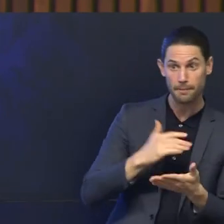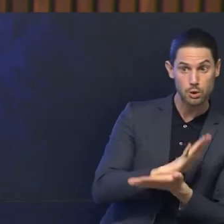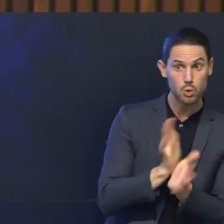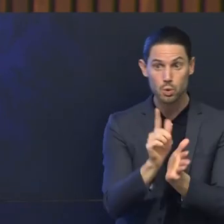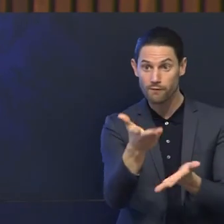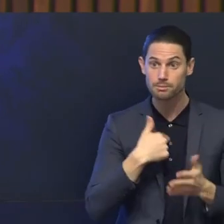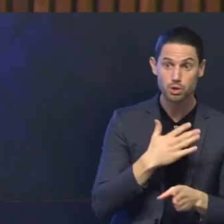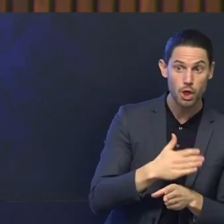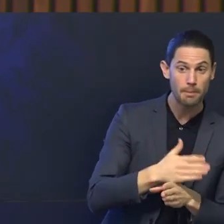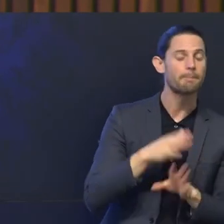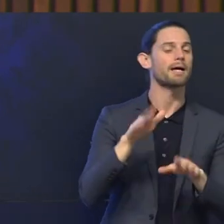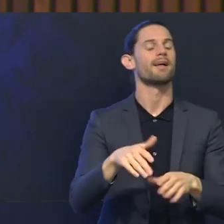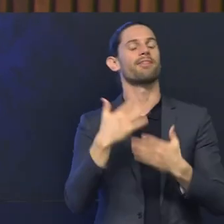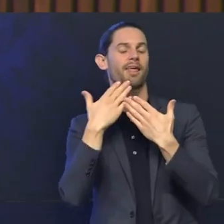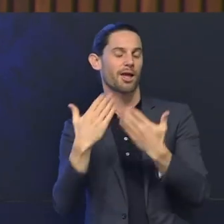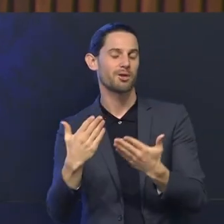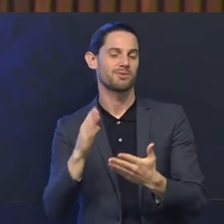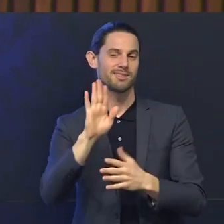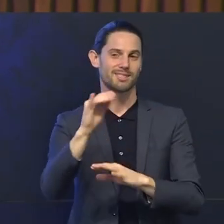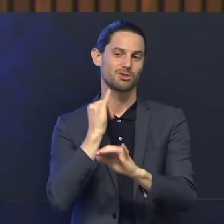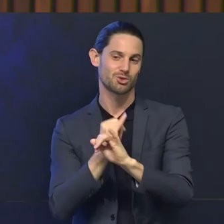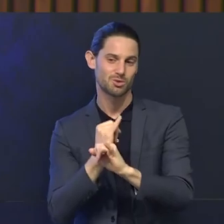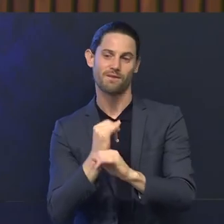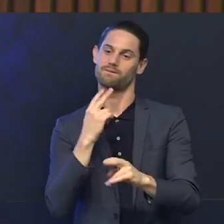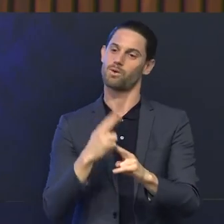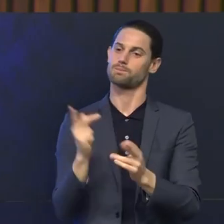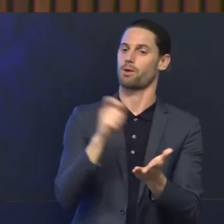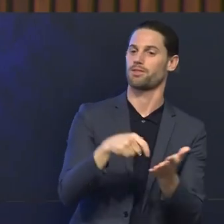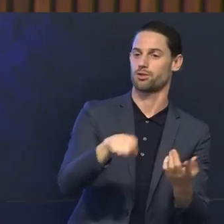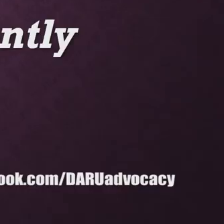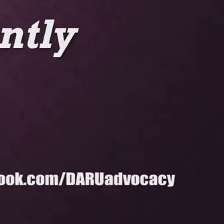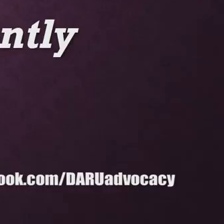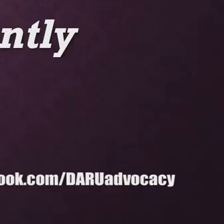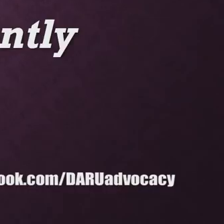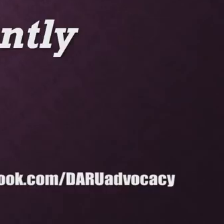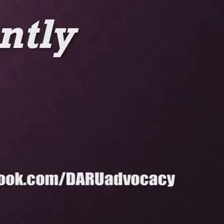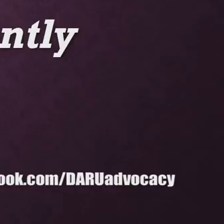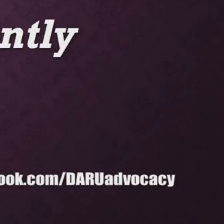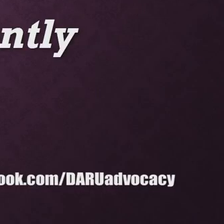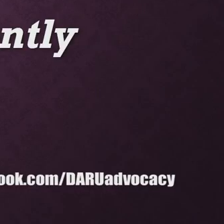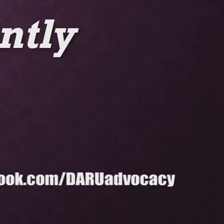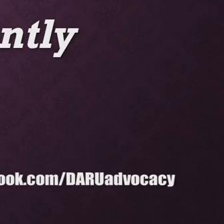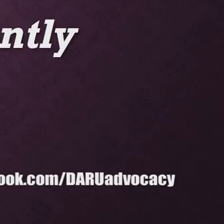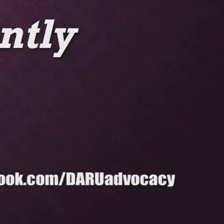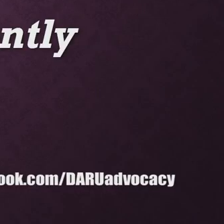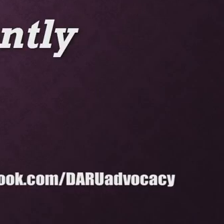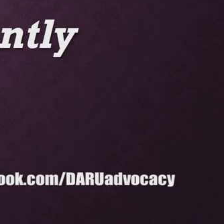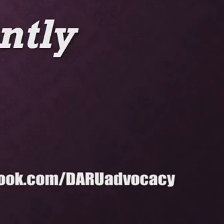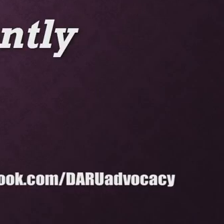But thank you very much to the Social Services Institute for your sponsorship. Thank you. Thank